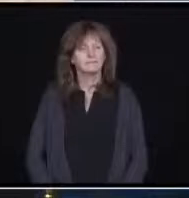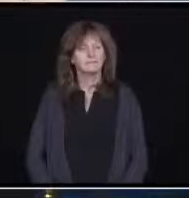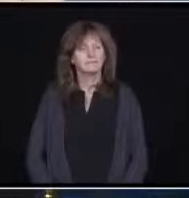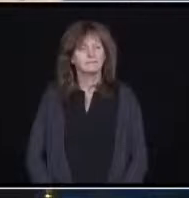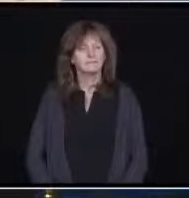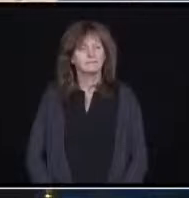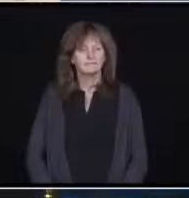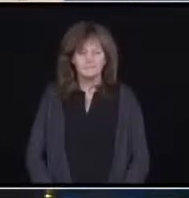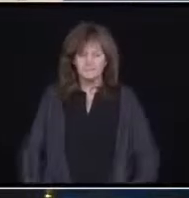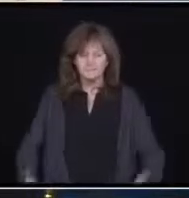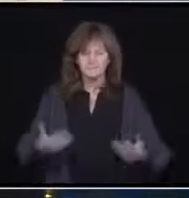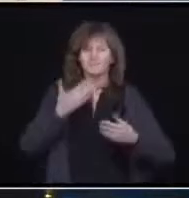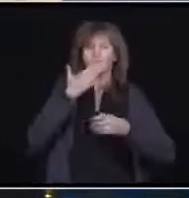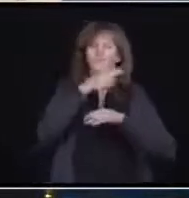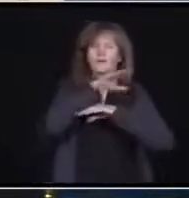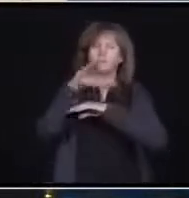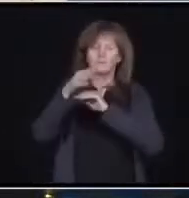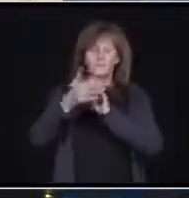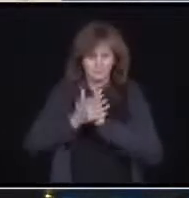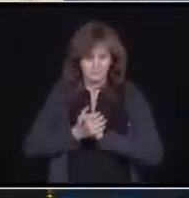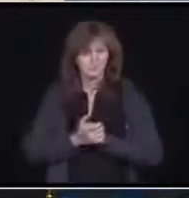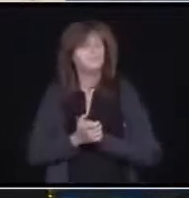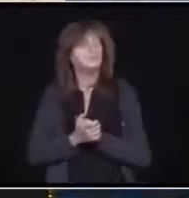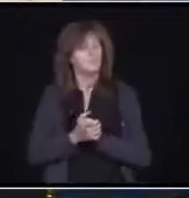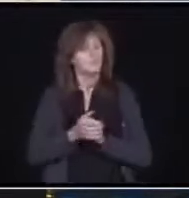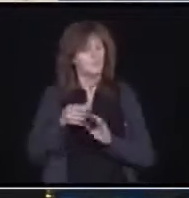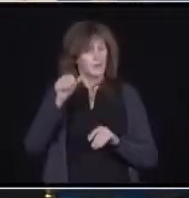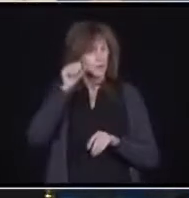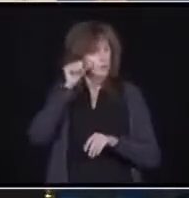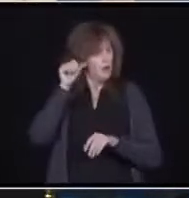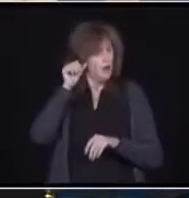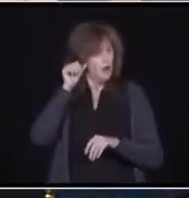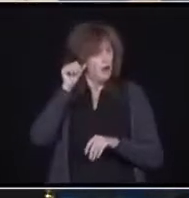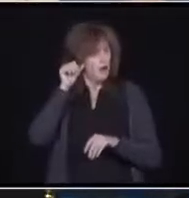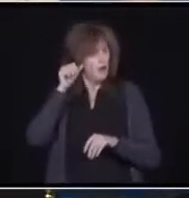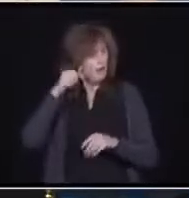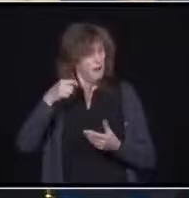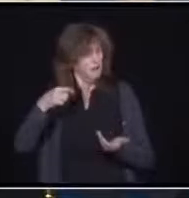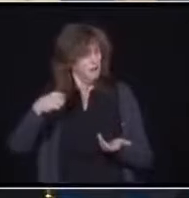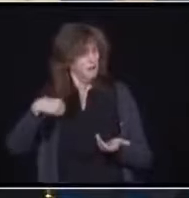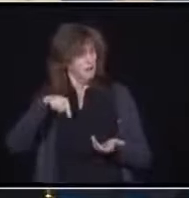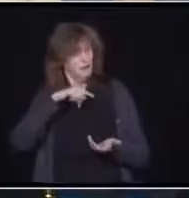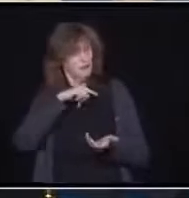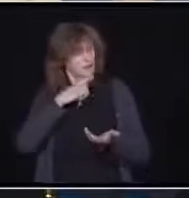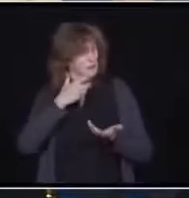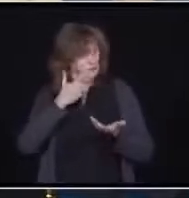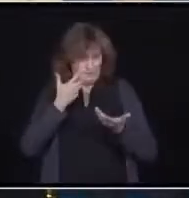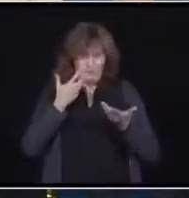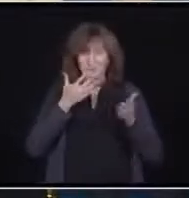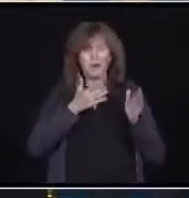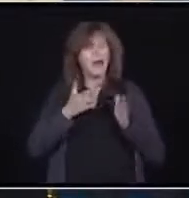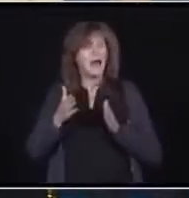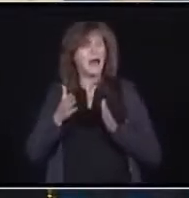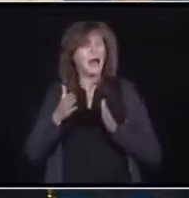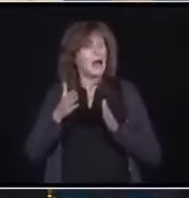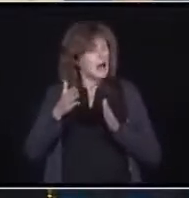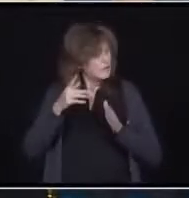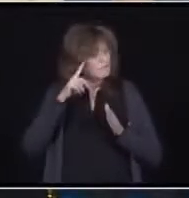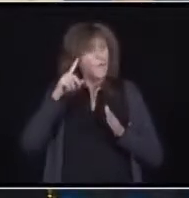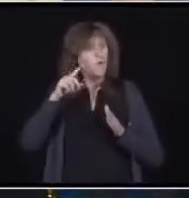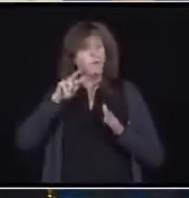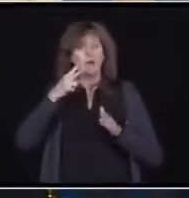Well, good afternoon. Yesterday our government released our extensive plan for the second wave of COVID-19.